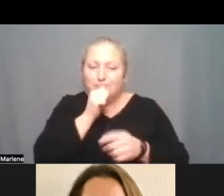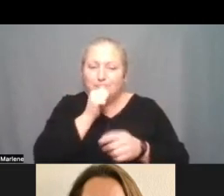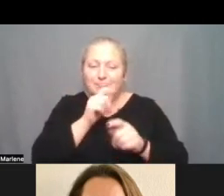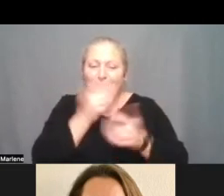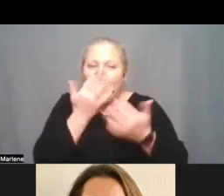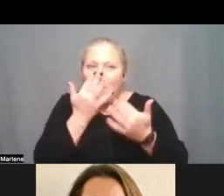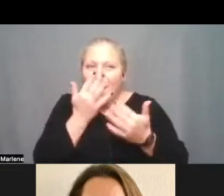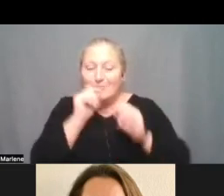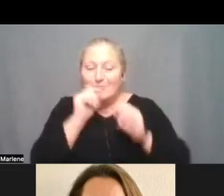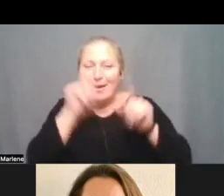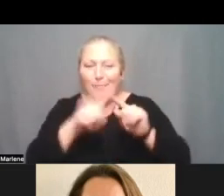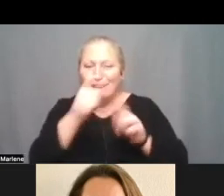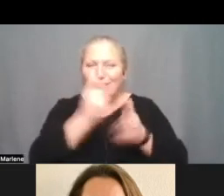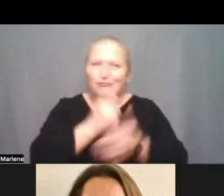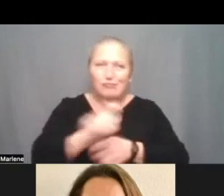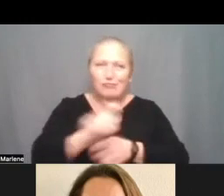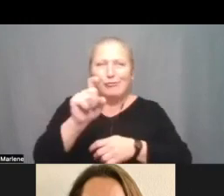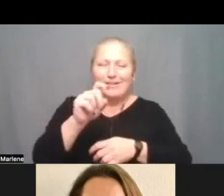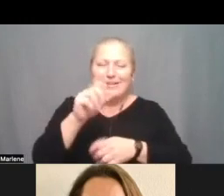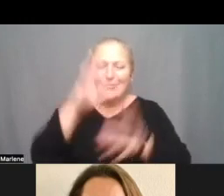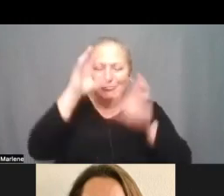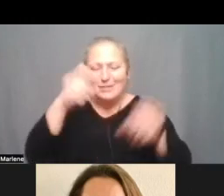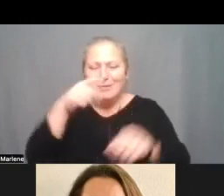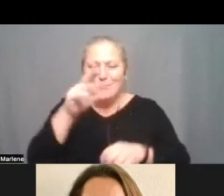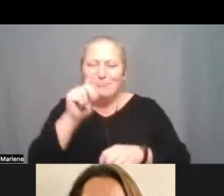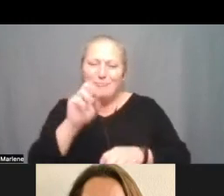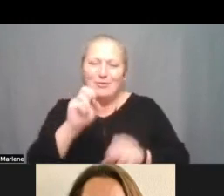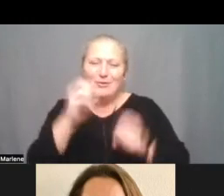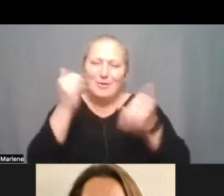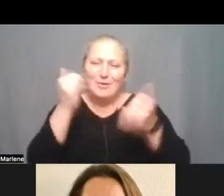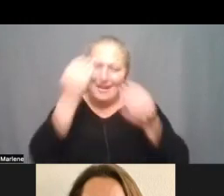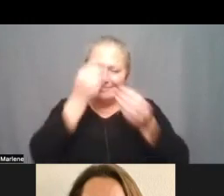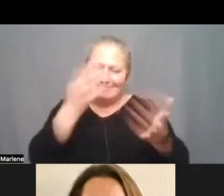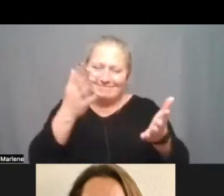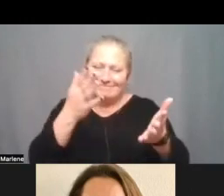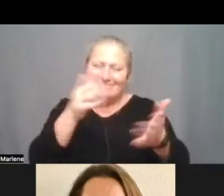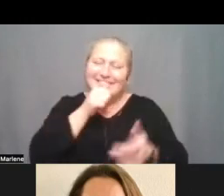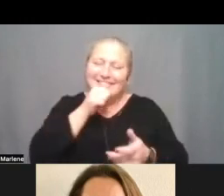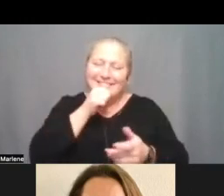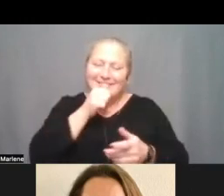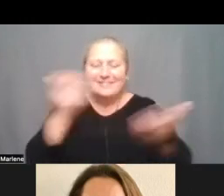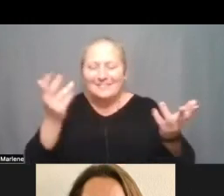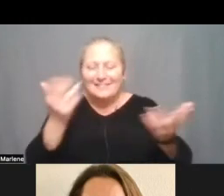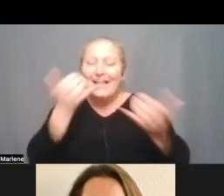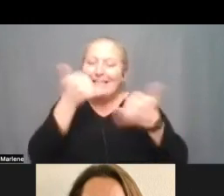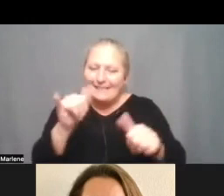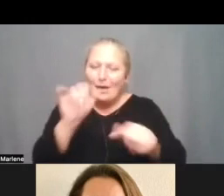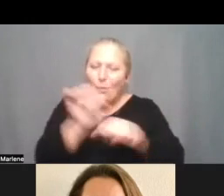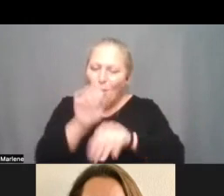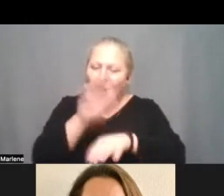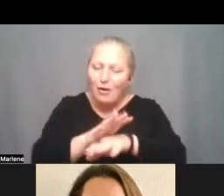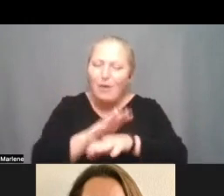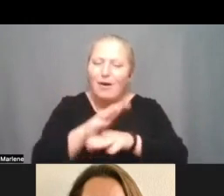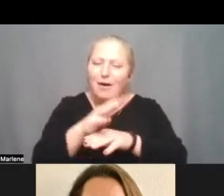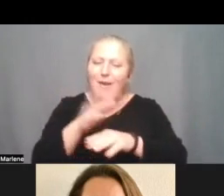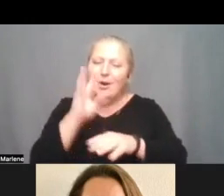um president proctor so um we wanted to let the cat out of the bag a little bit it's it's still under construction and you know we will go